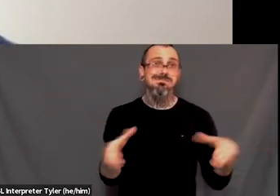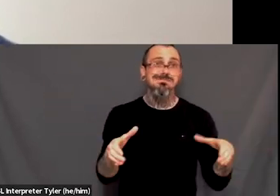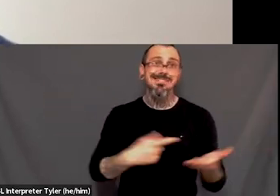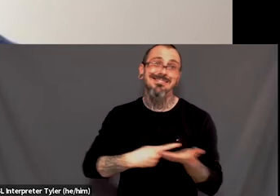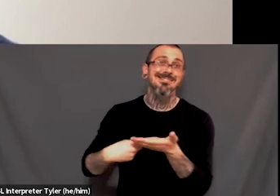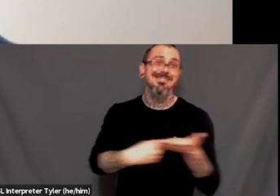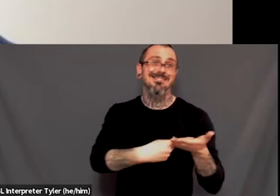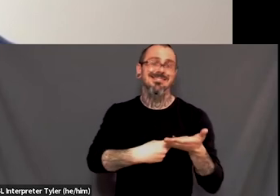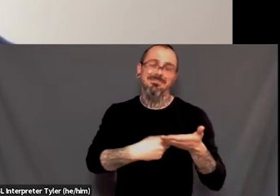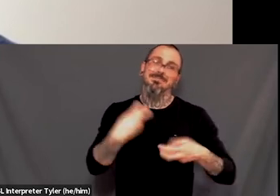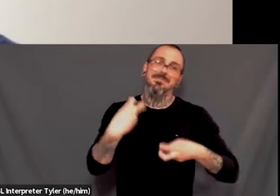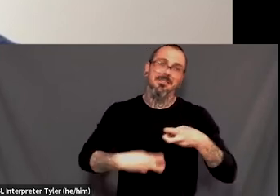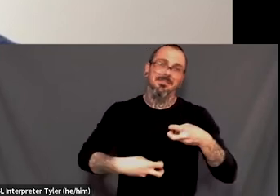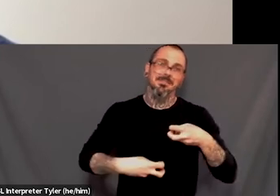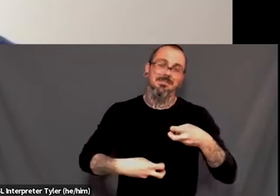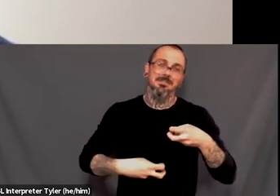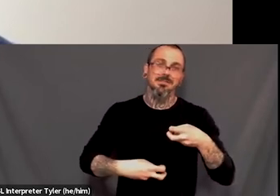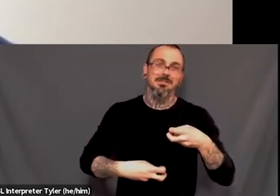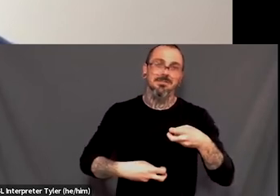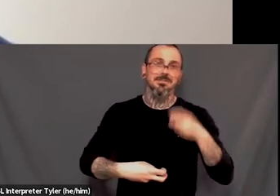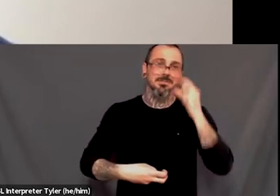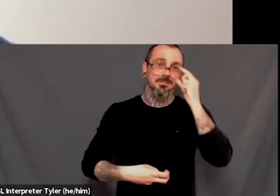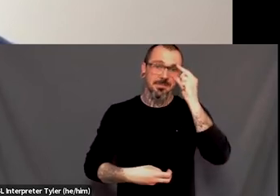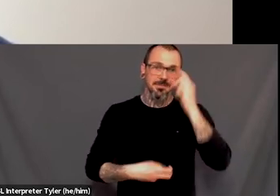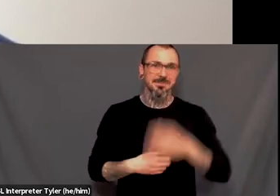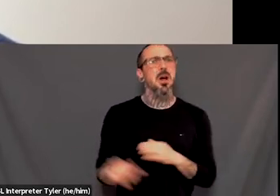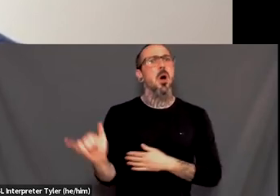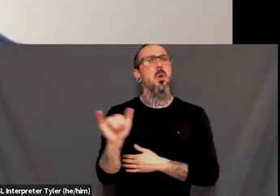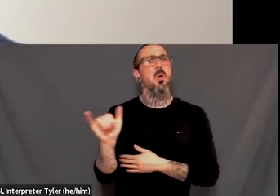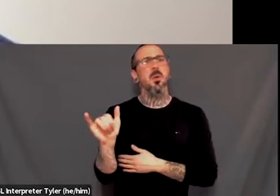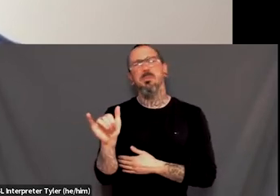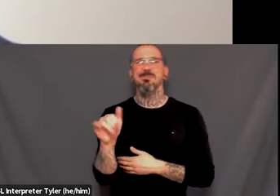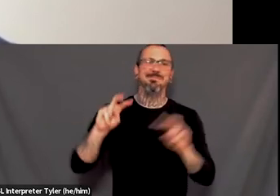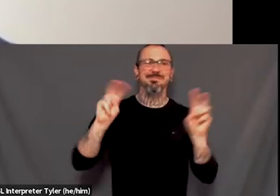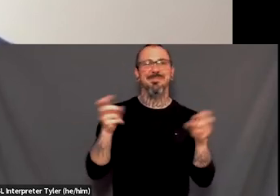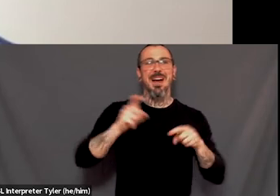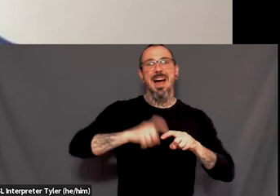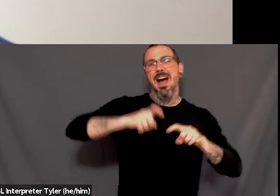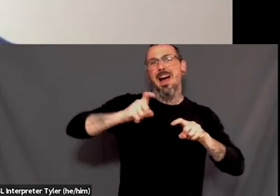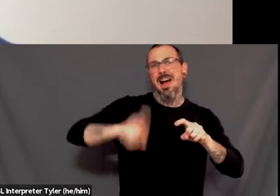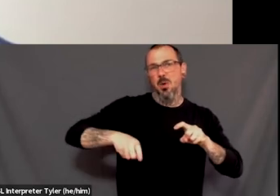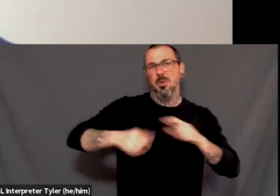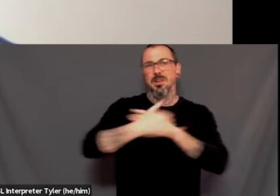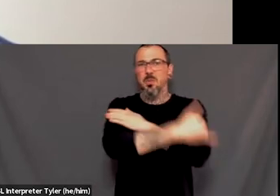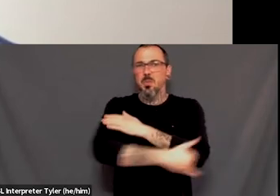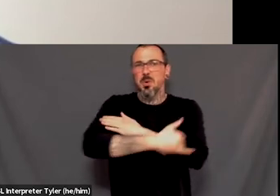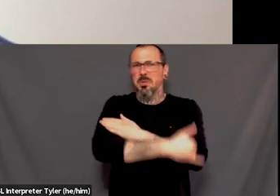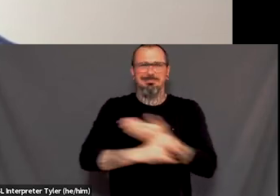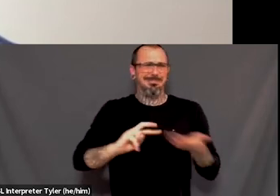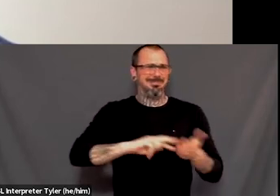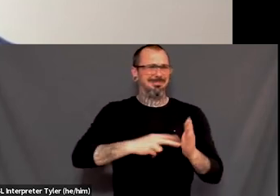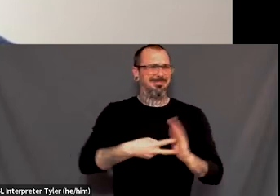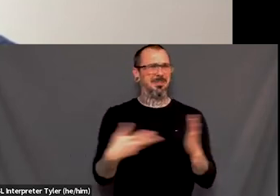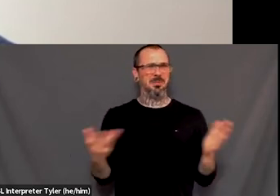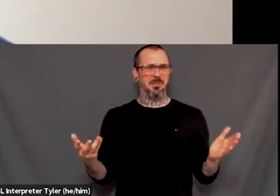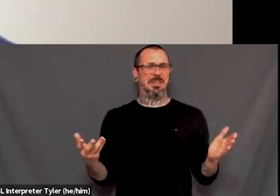it's, it's so complicated to unravel what being out means in a rural community. Um, and even to like narrow it